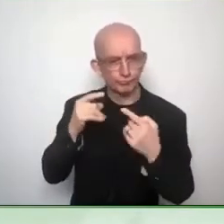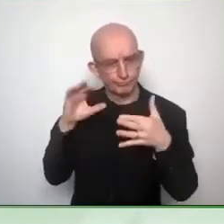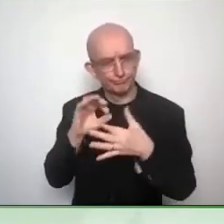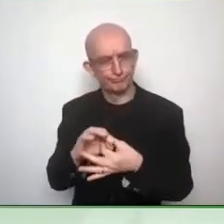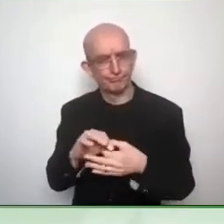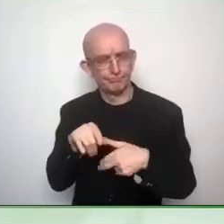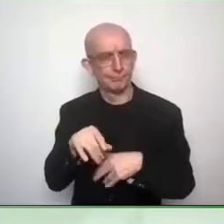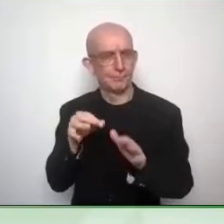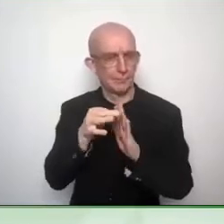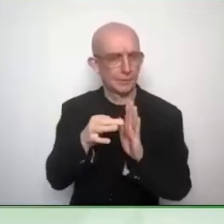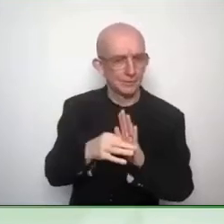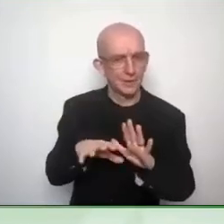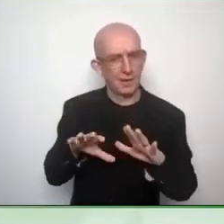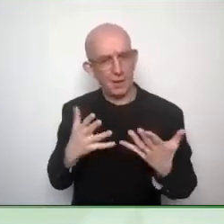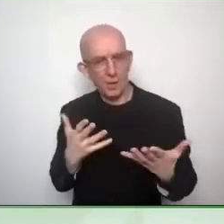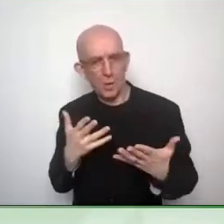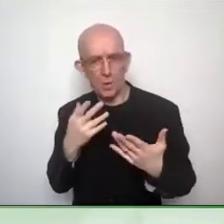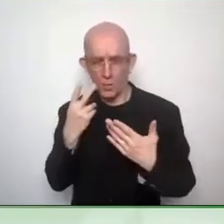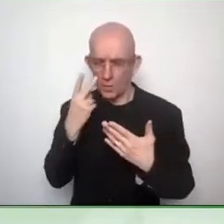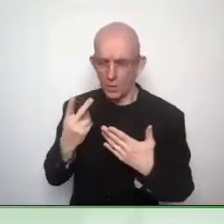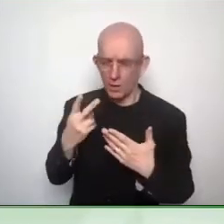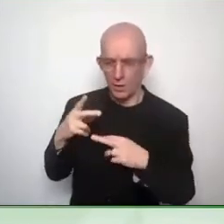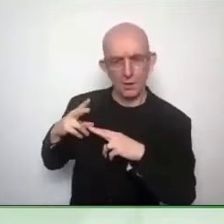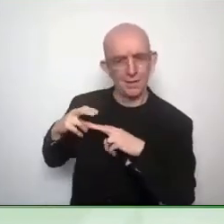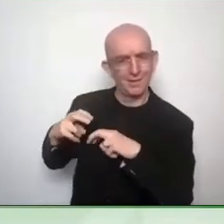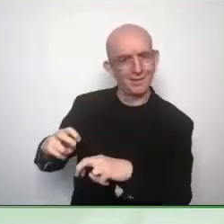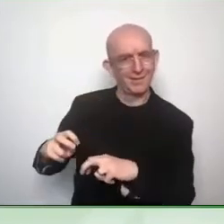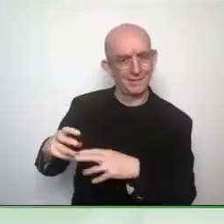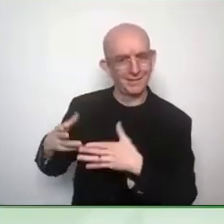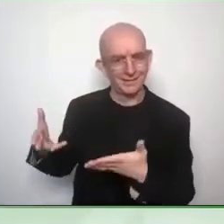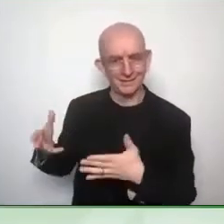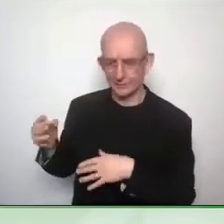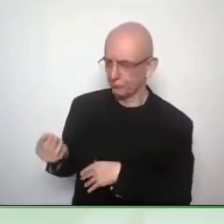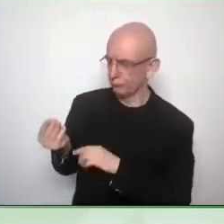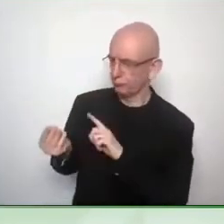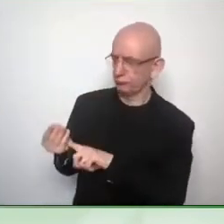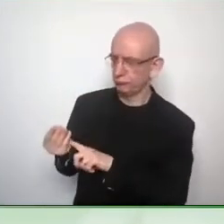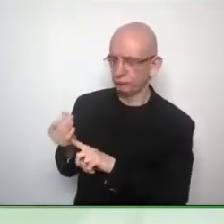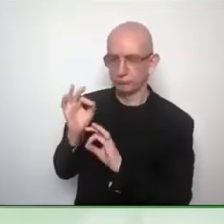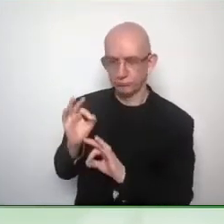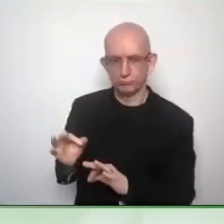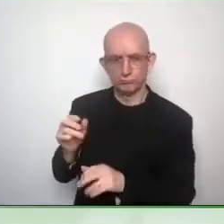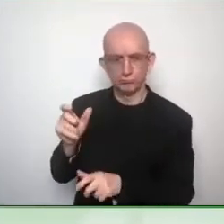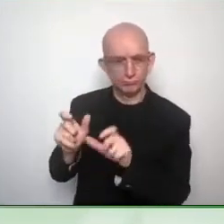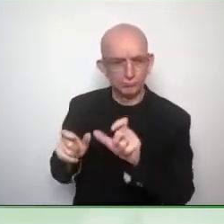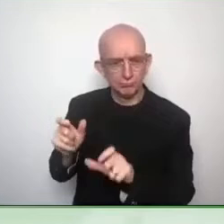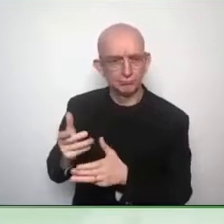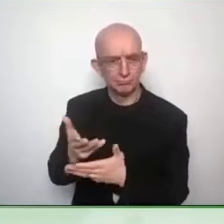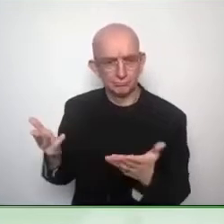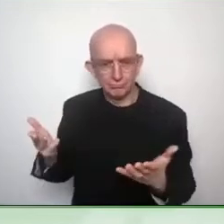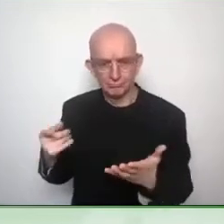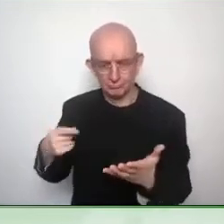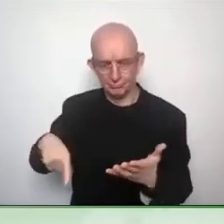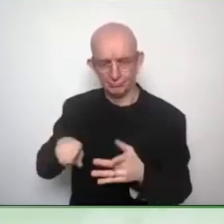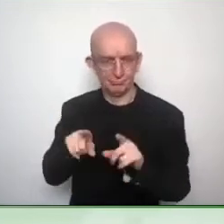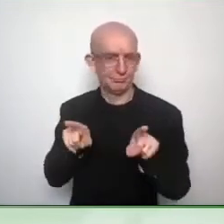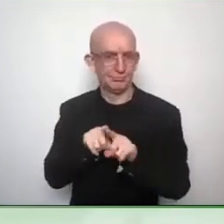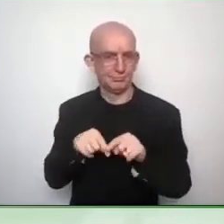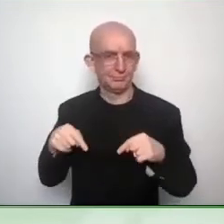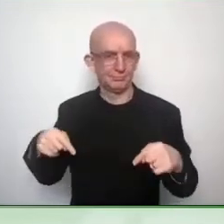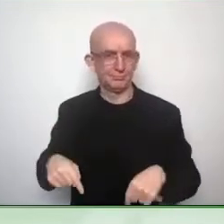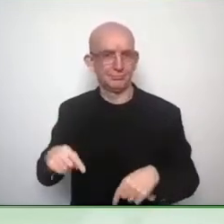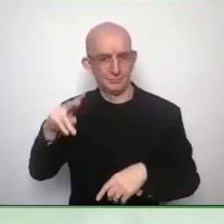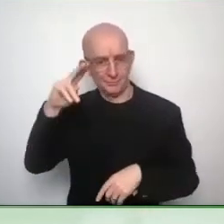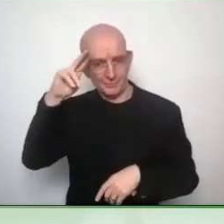conference, and turn that into policy recommendations. And you can meet companies. There's an innovation area